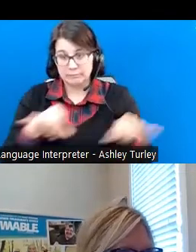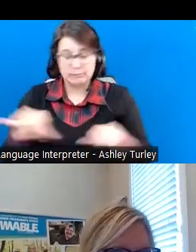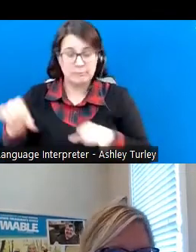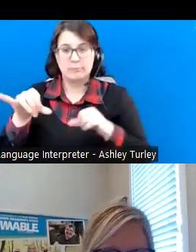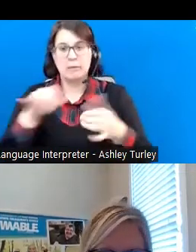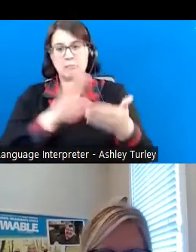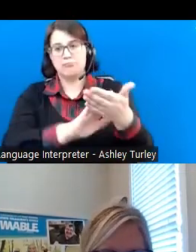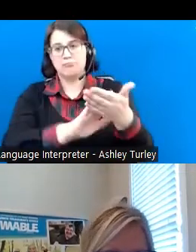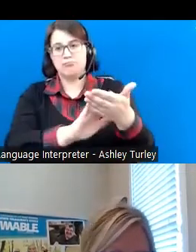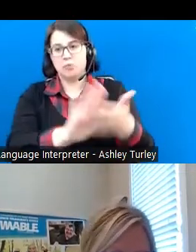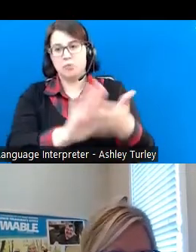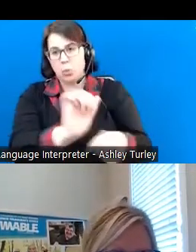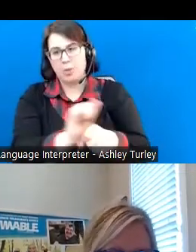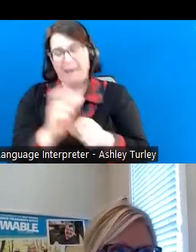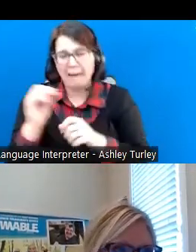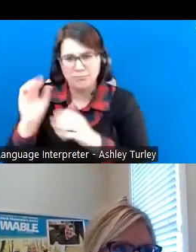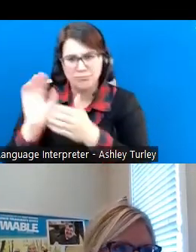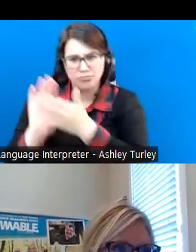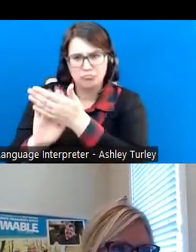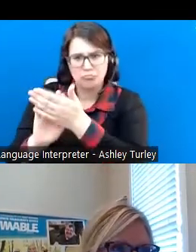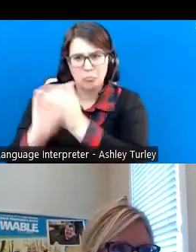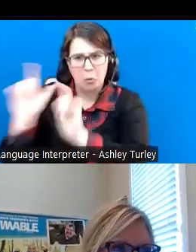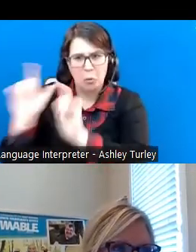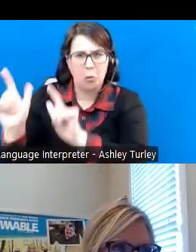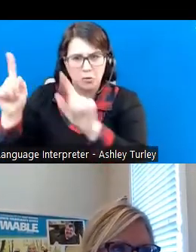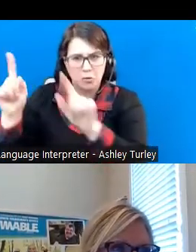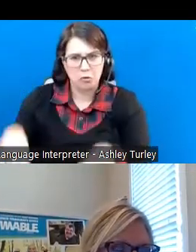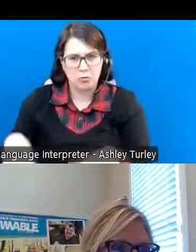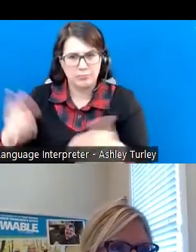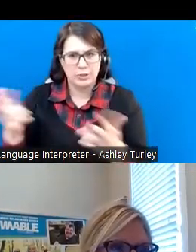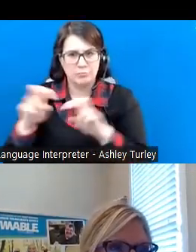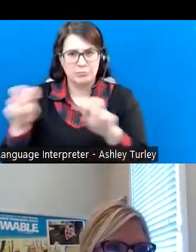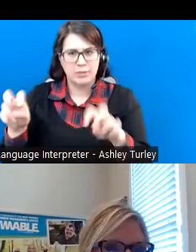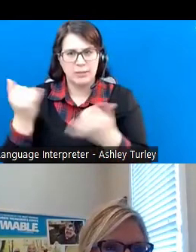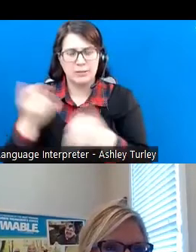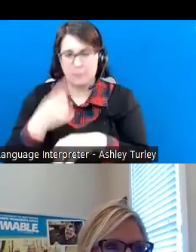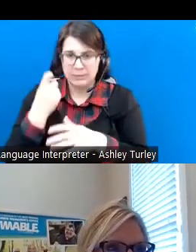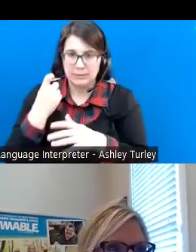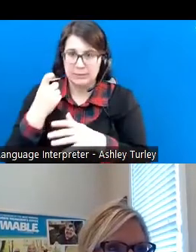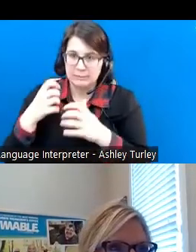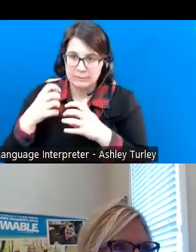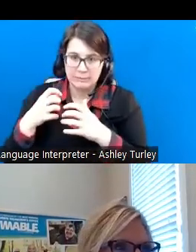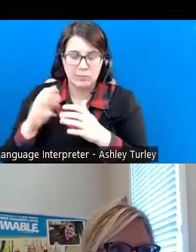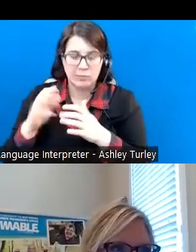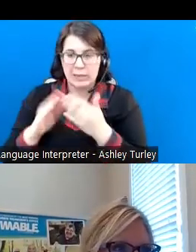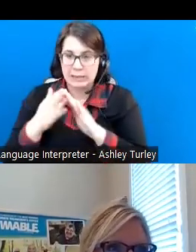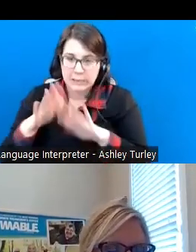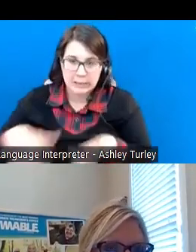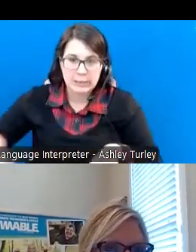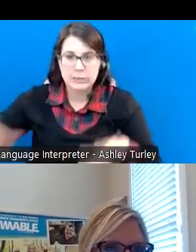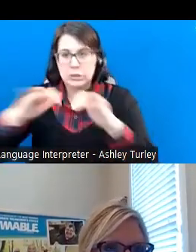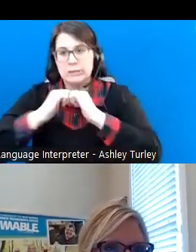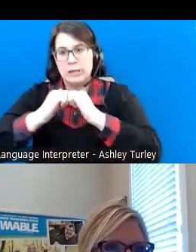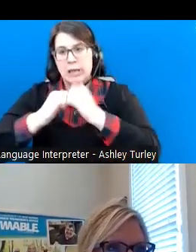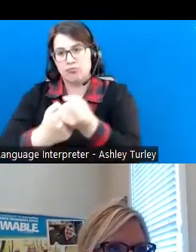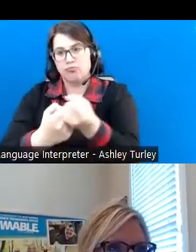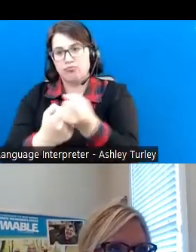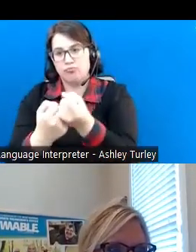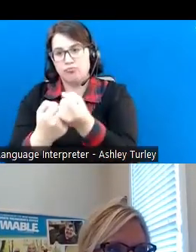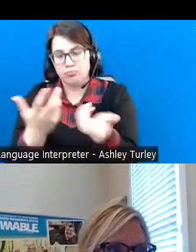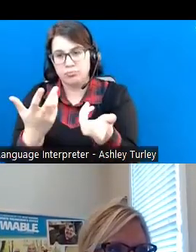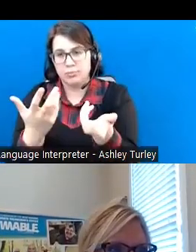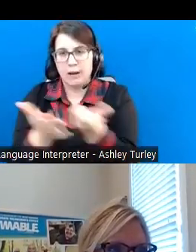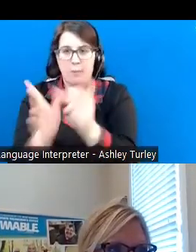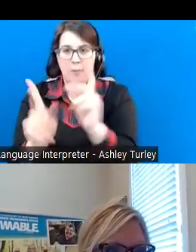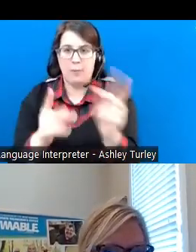work as well as everyone, all of our panelists, because it takes a village to help individuals, you know, to reach their